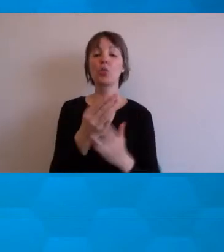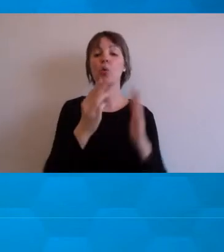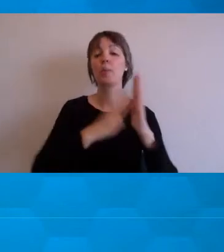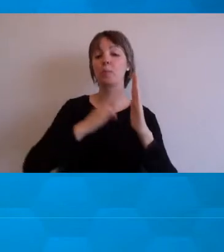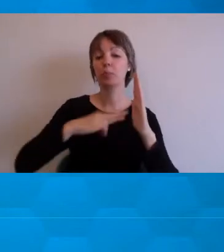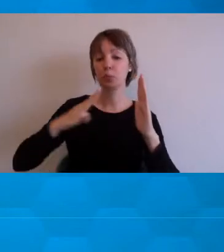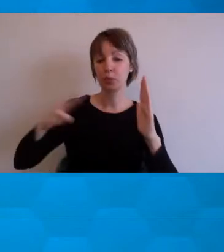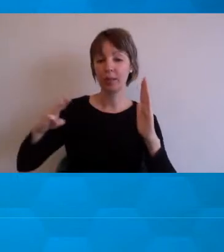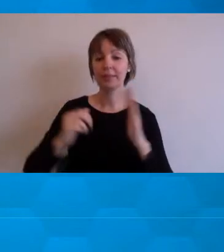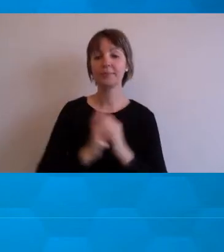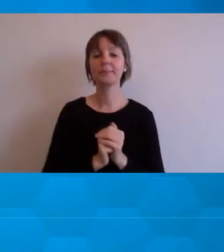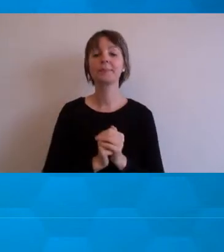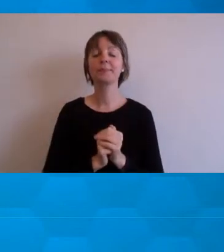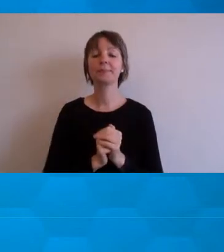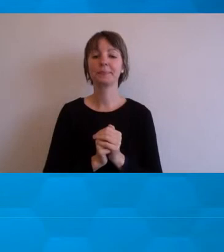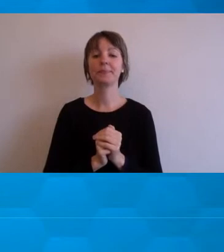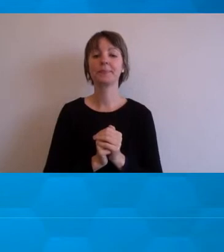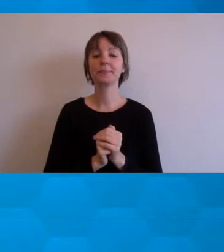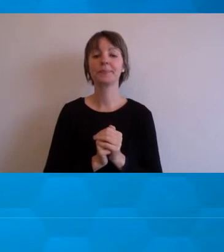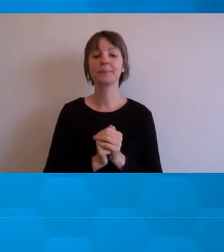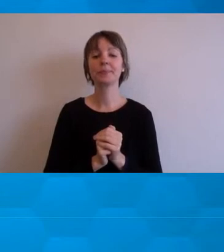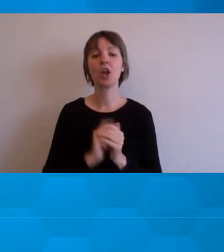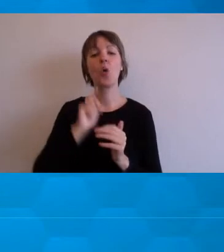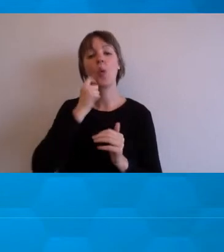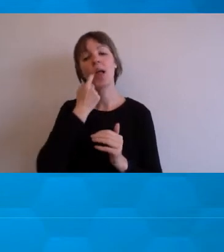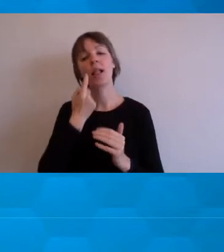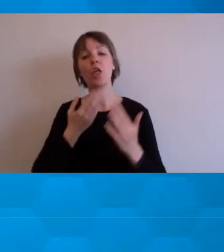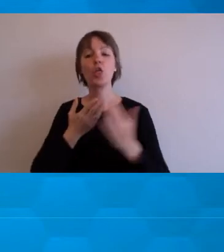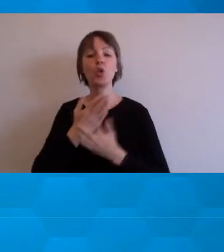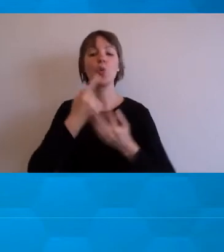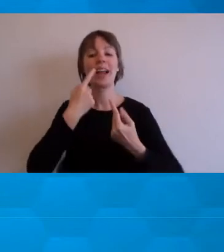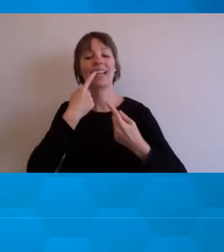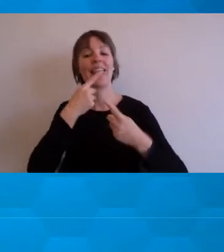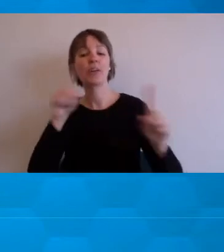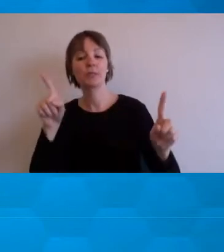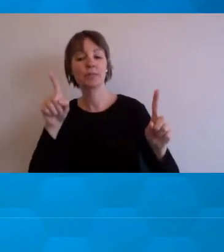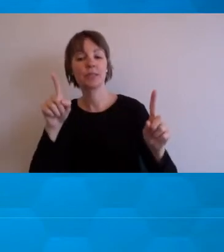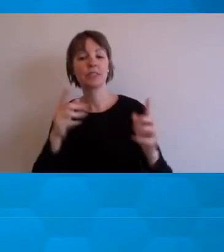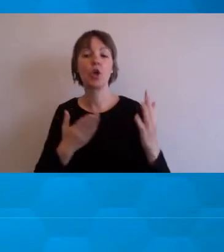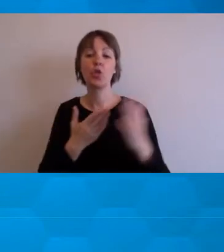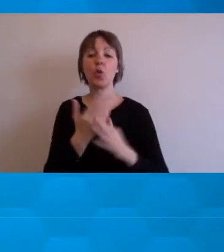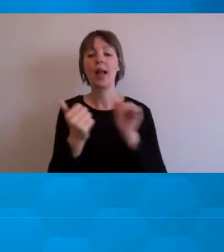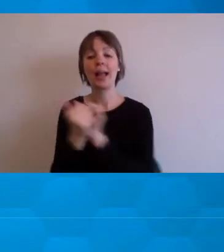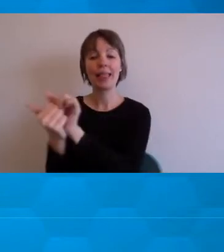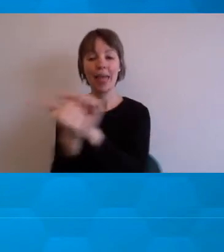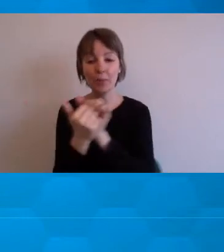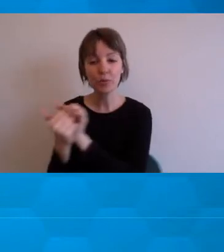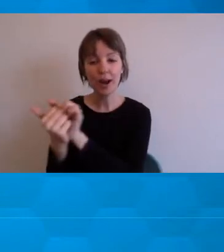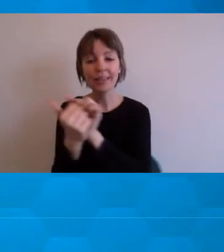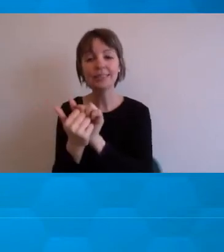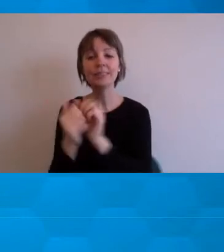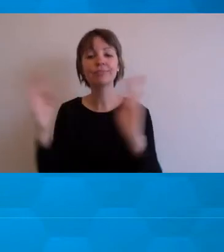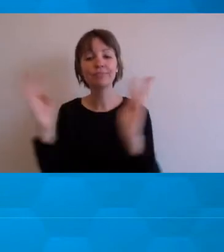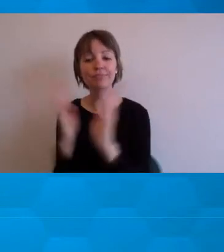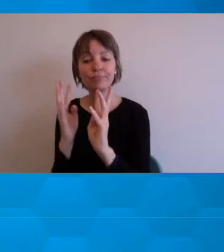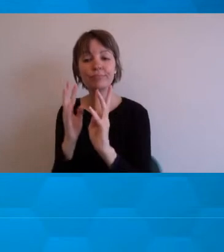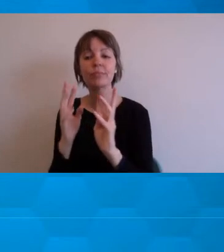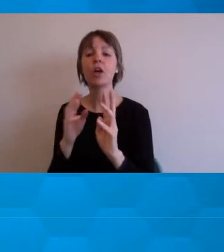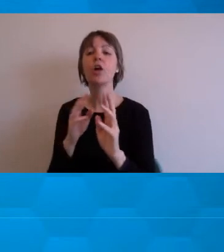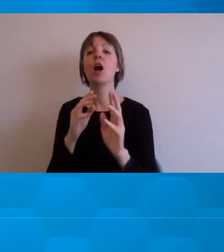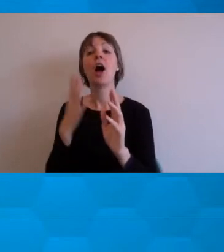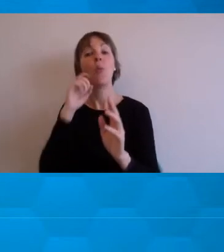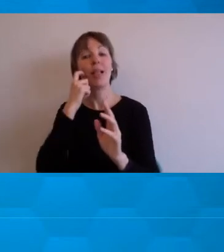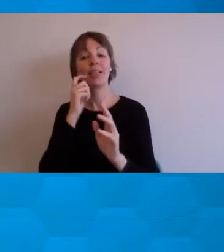will do things through through the announcements, through the collaborate sessions, through direct emails to everybody.